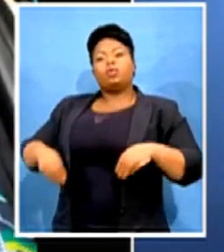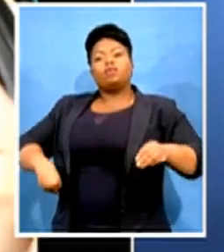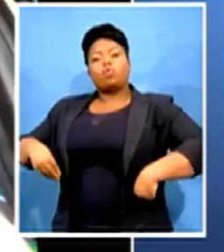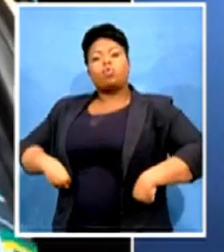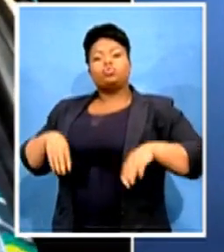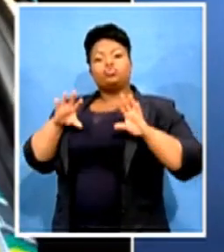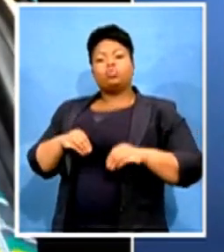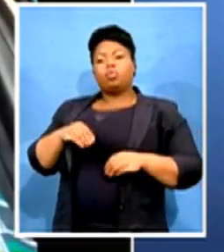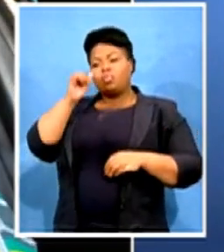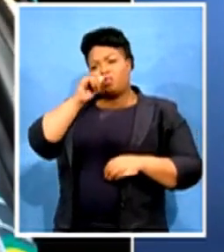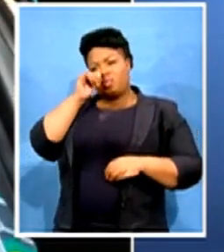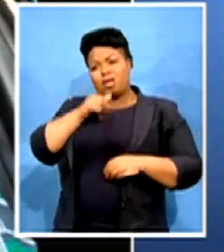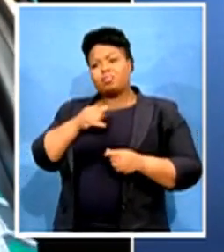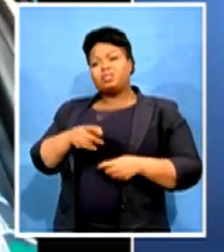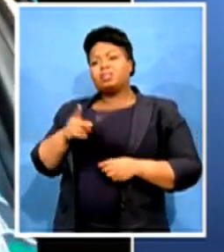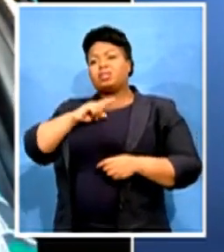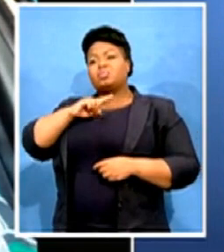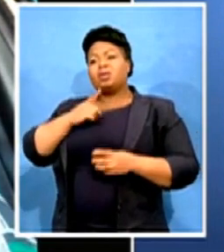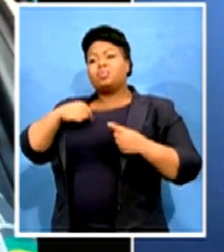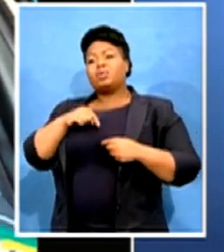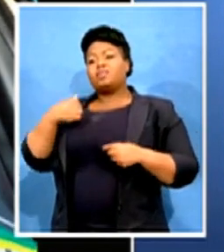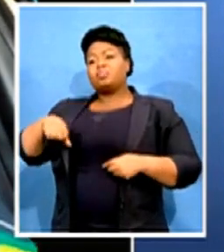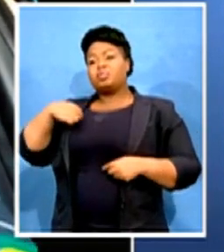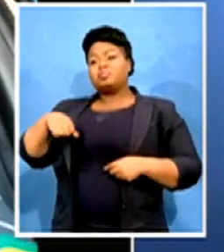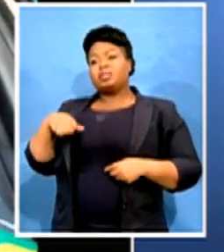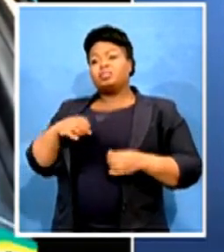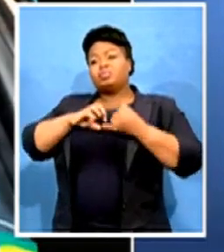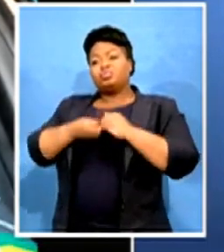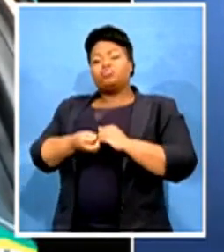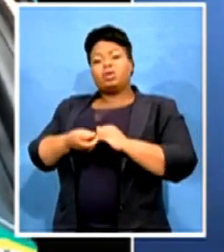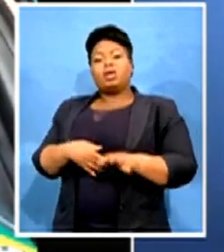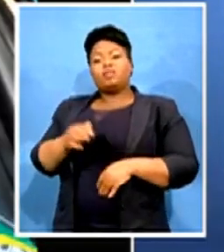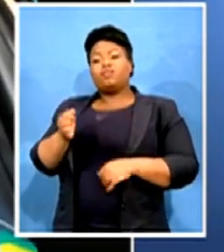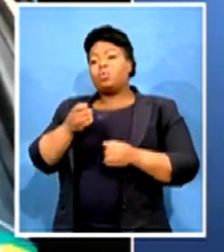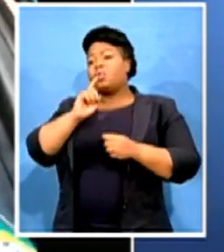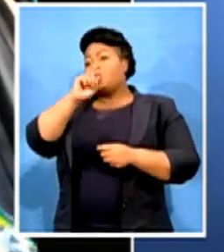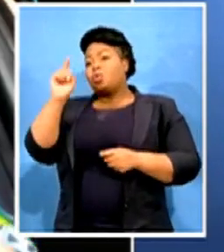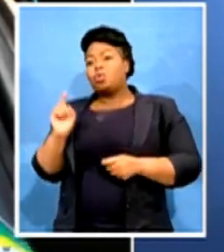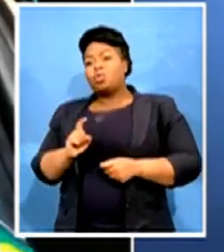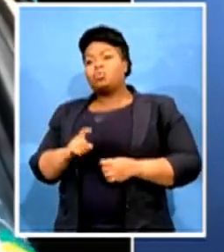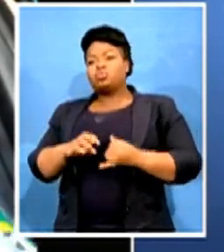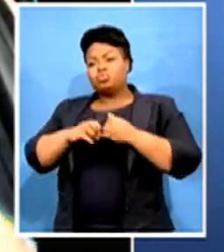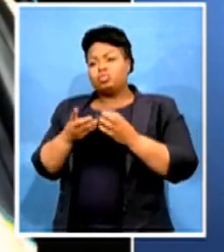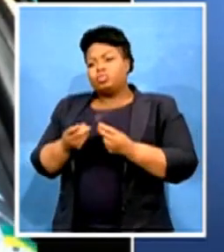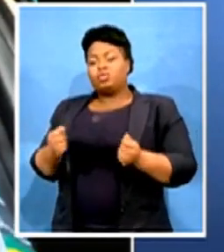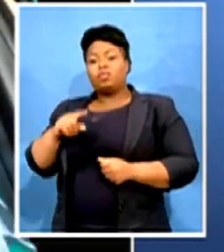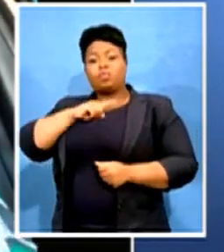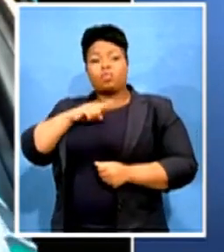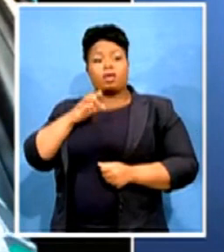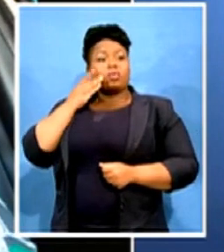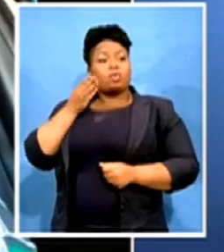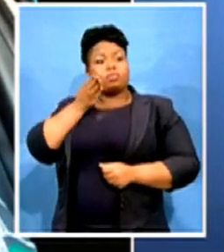the municipalities to address all the deployees to say, comrades, when you are involved in any corrupt